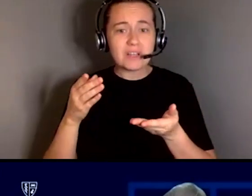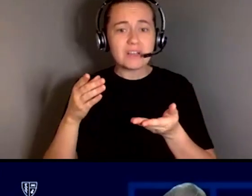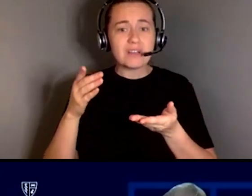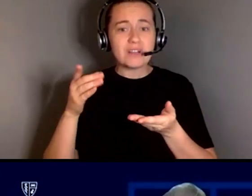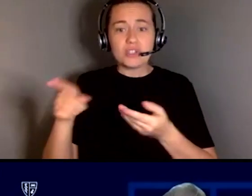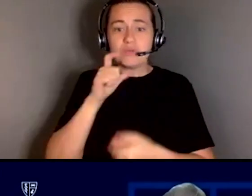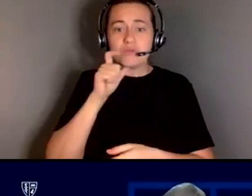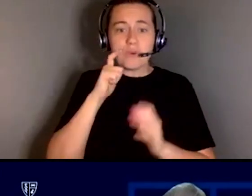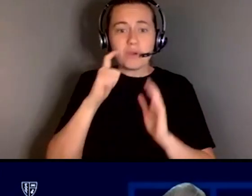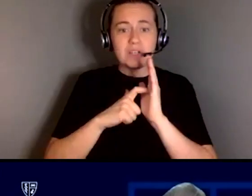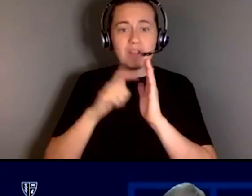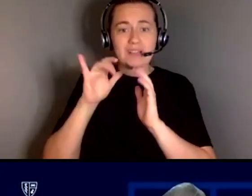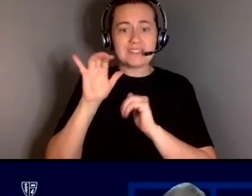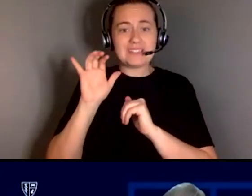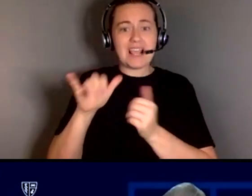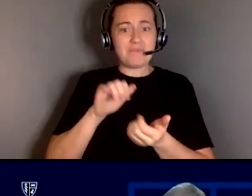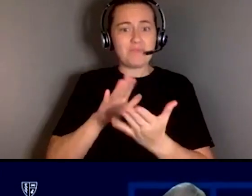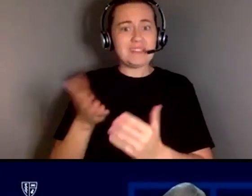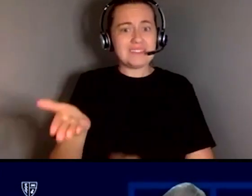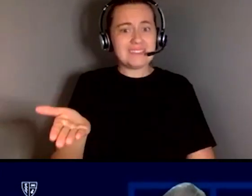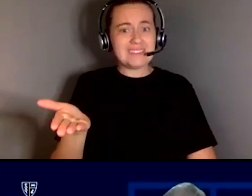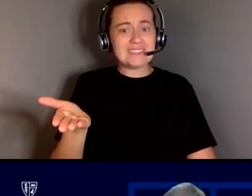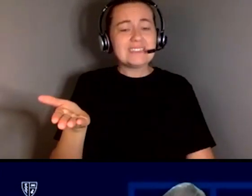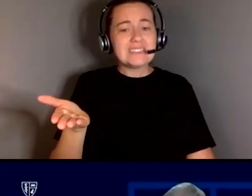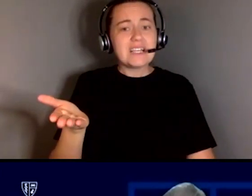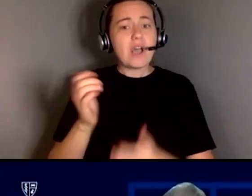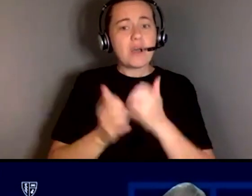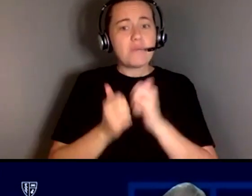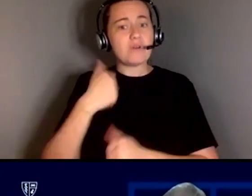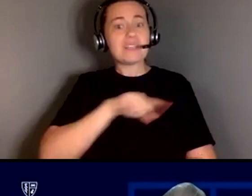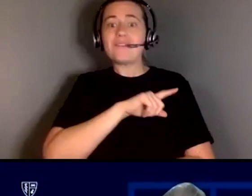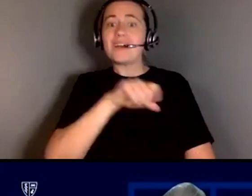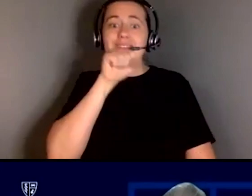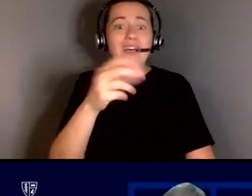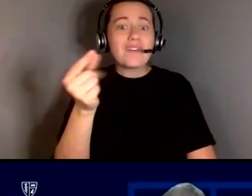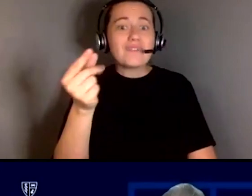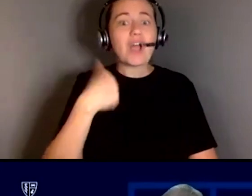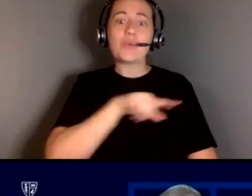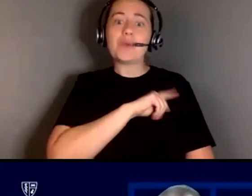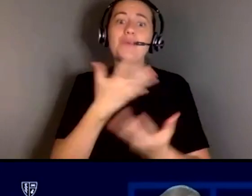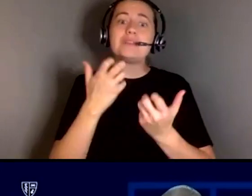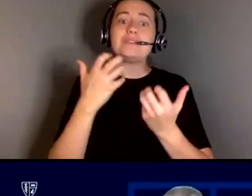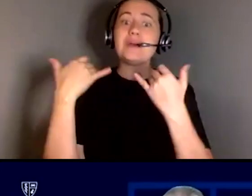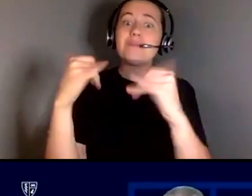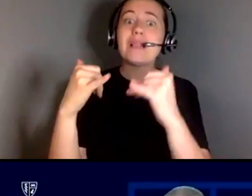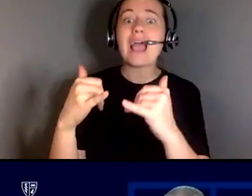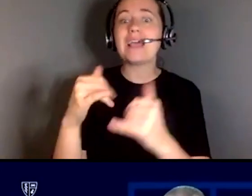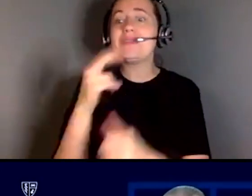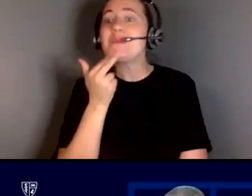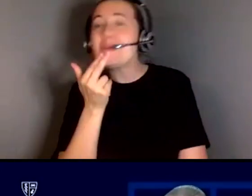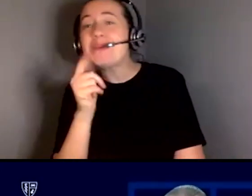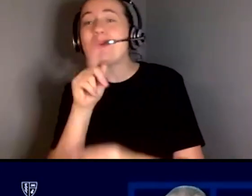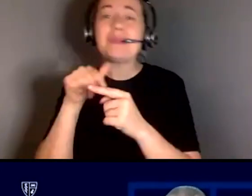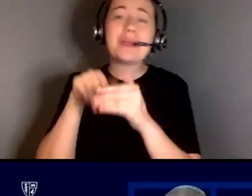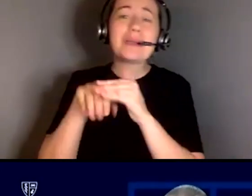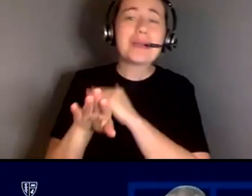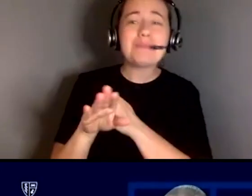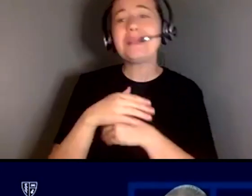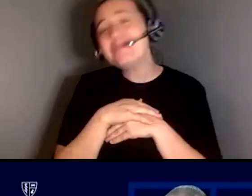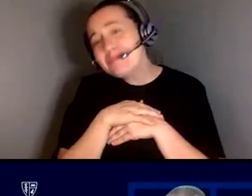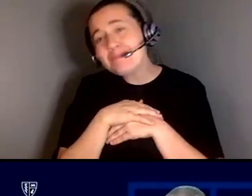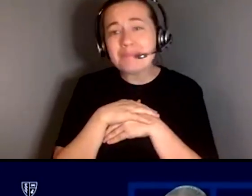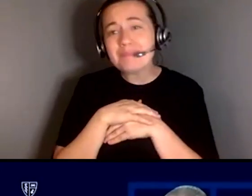um and you know we most of us love dogs we want to play with them and they're cute when they come in they're a great respect